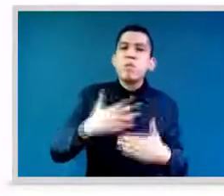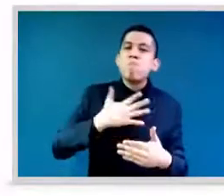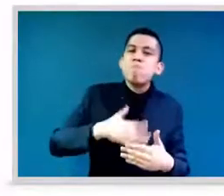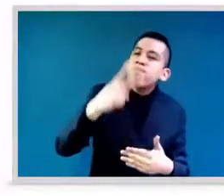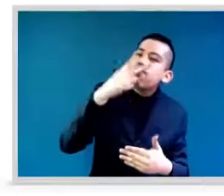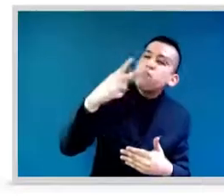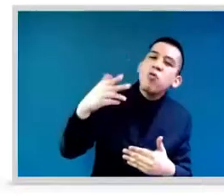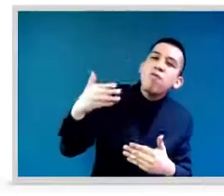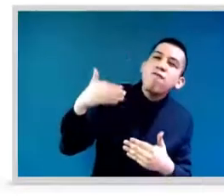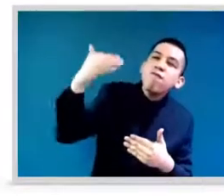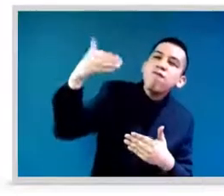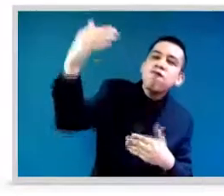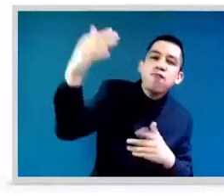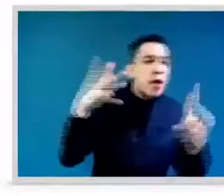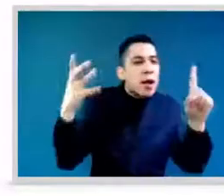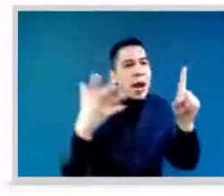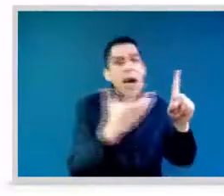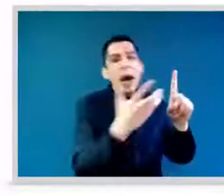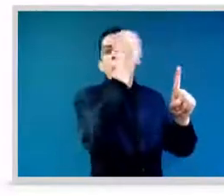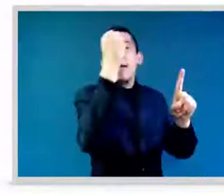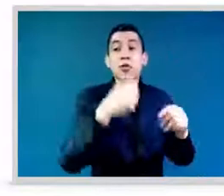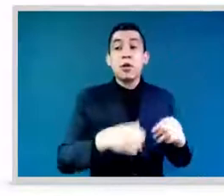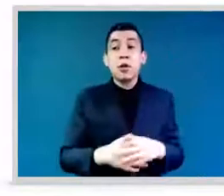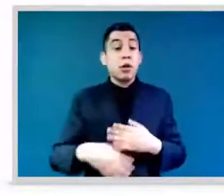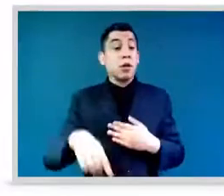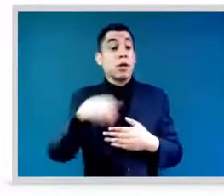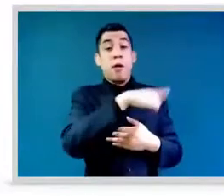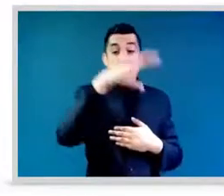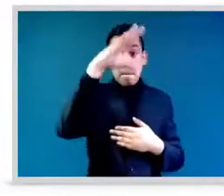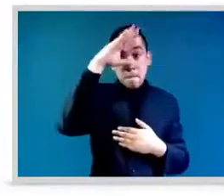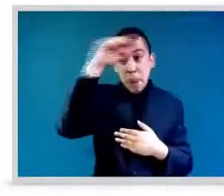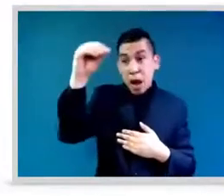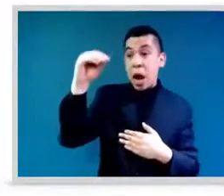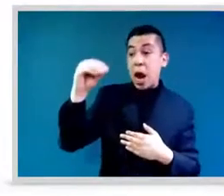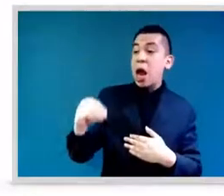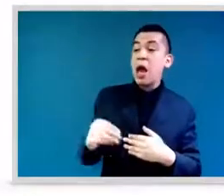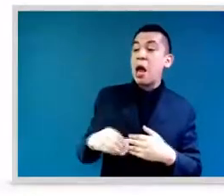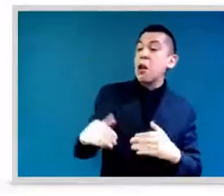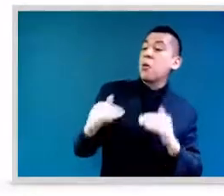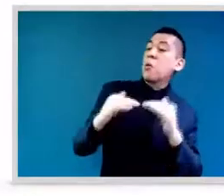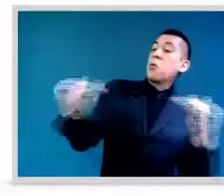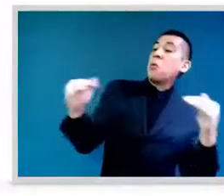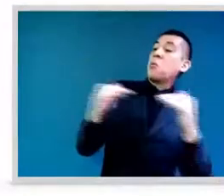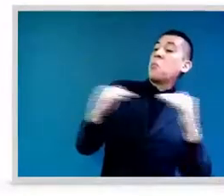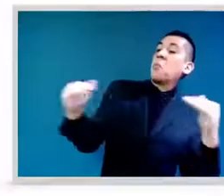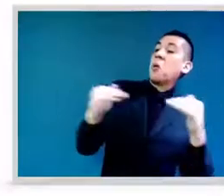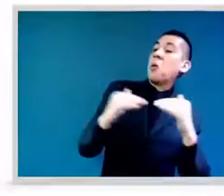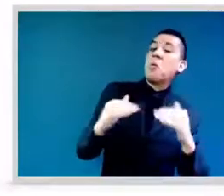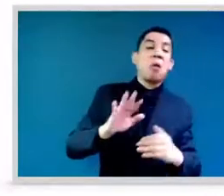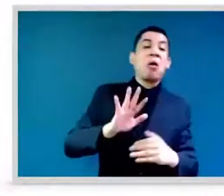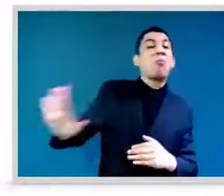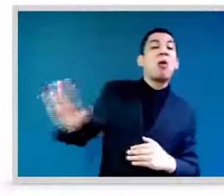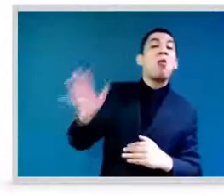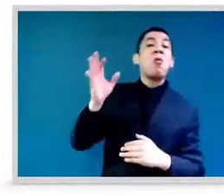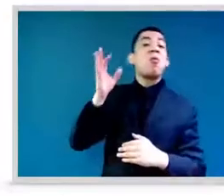a criteria of meritocracy for the leader. The power has been natural to their own lives and to their own history.